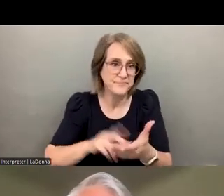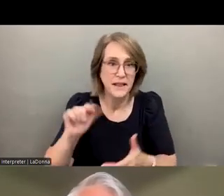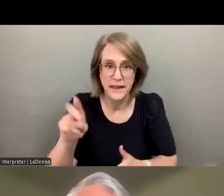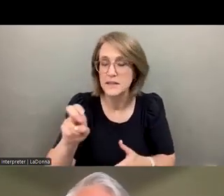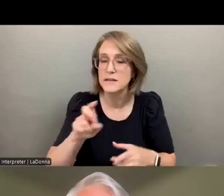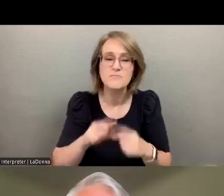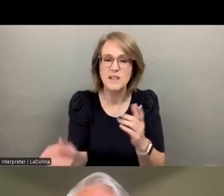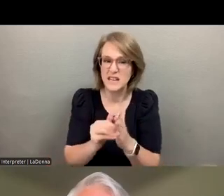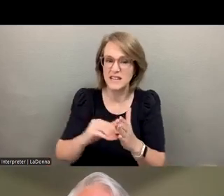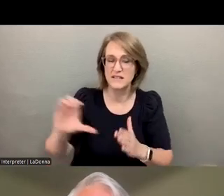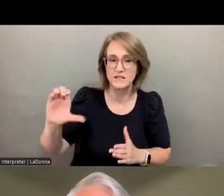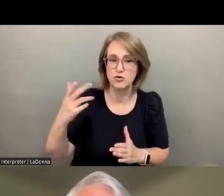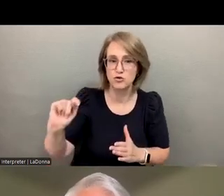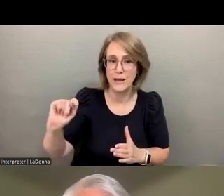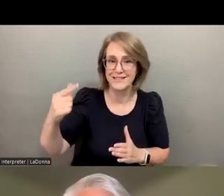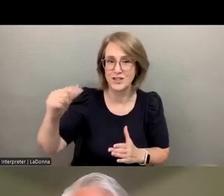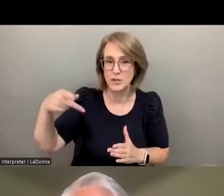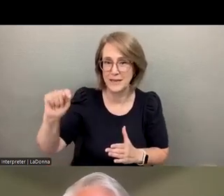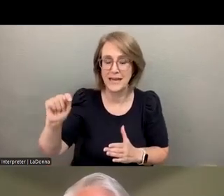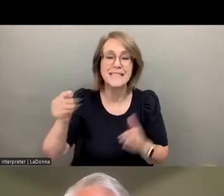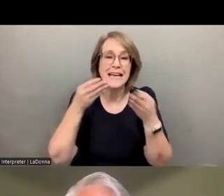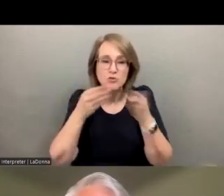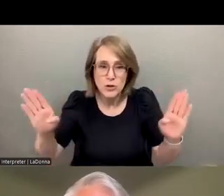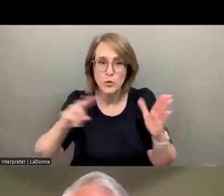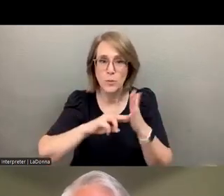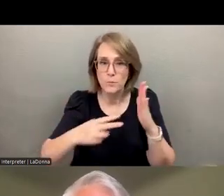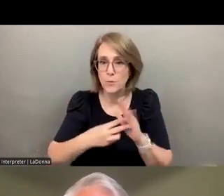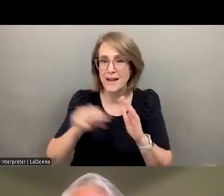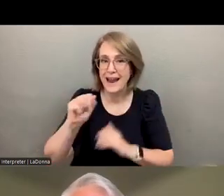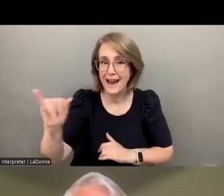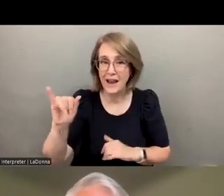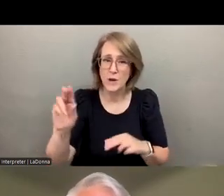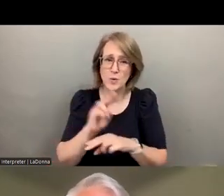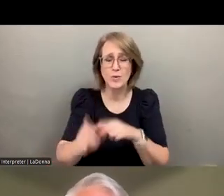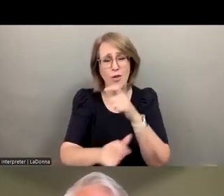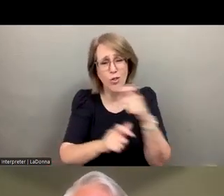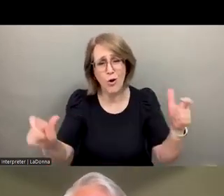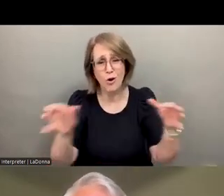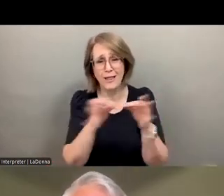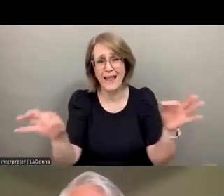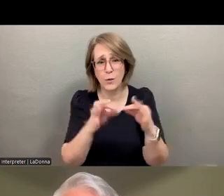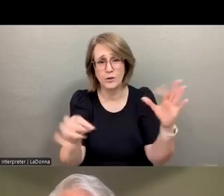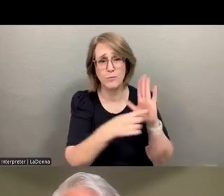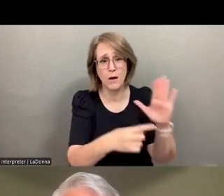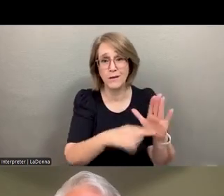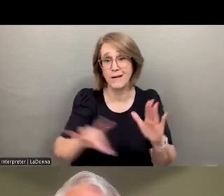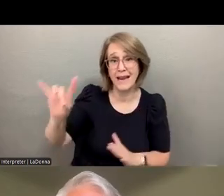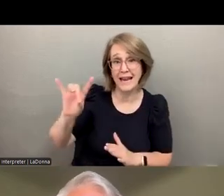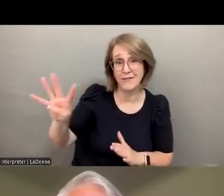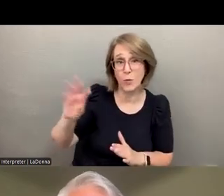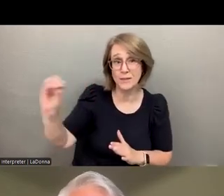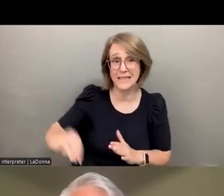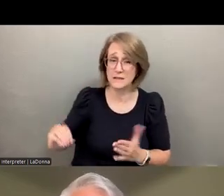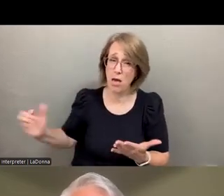ChatGPT is a general-purpose AI model that uses a large-language model, 84% of which was scraped from